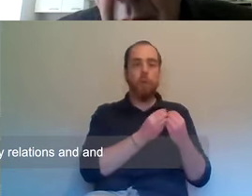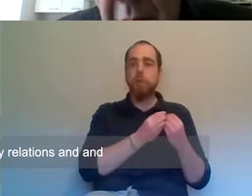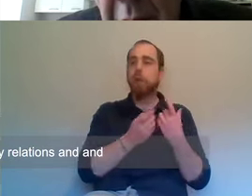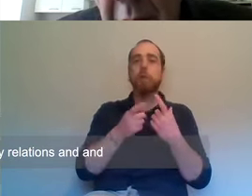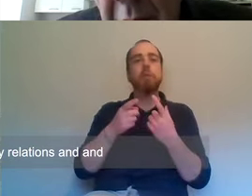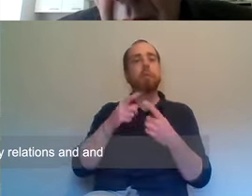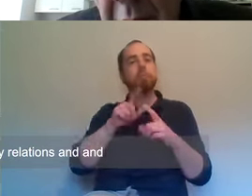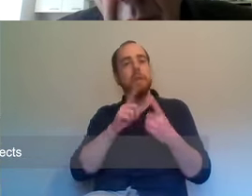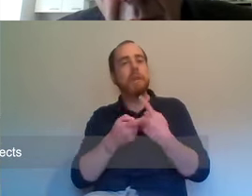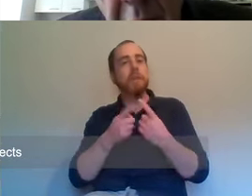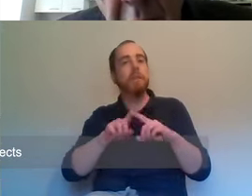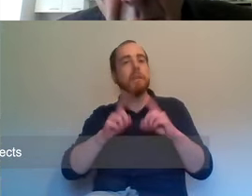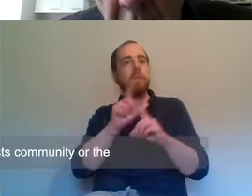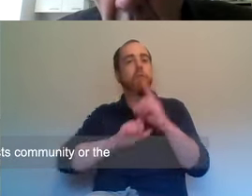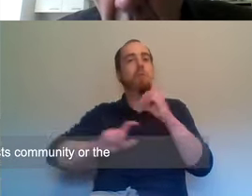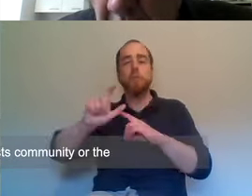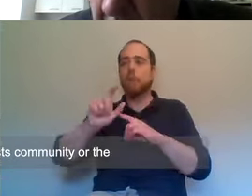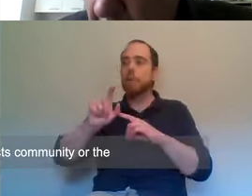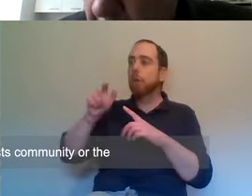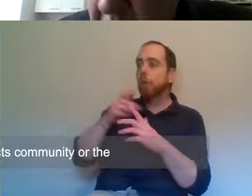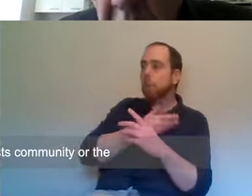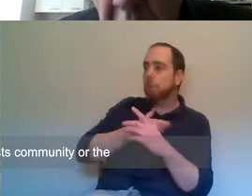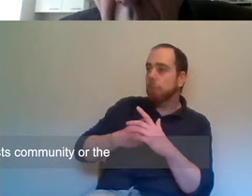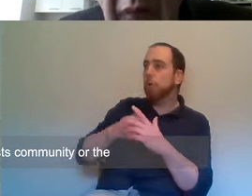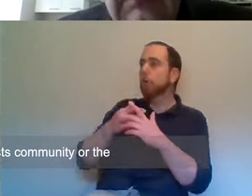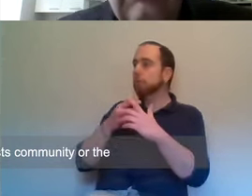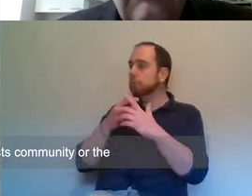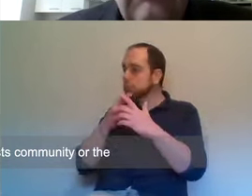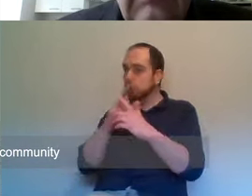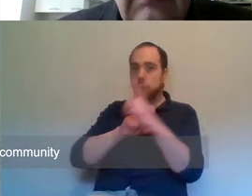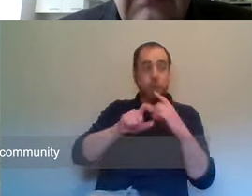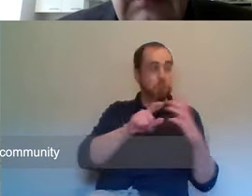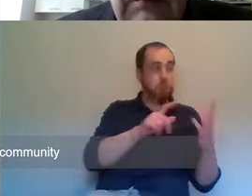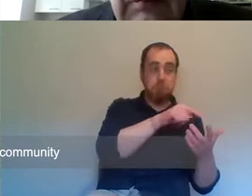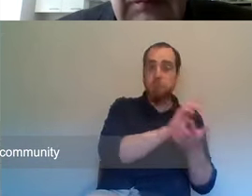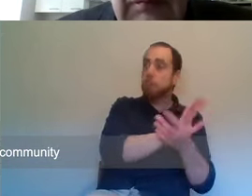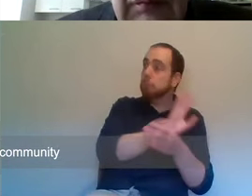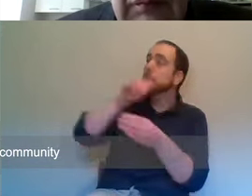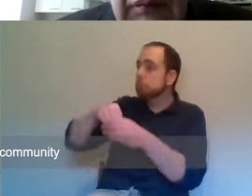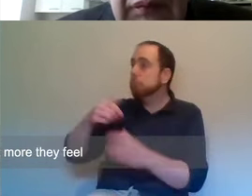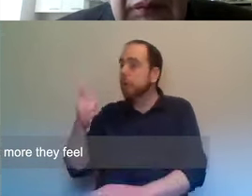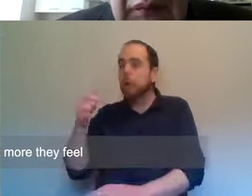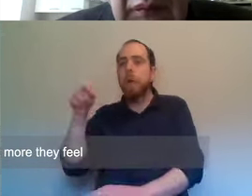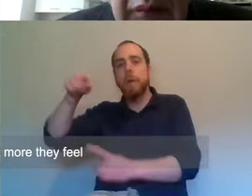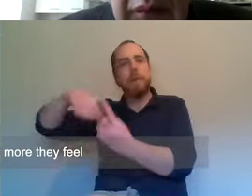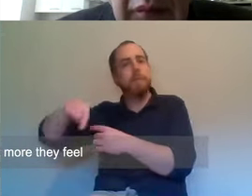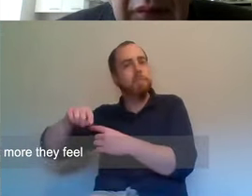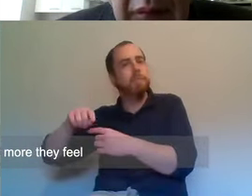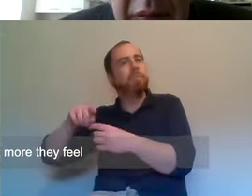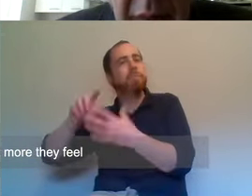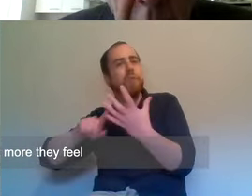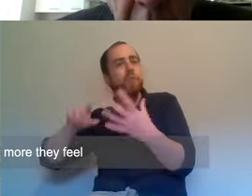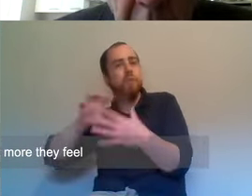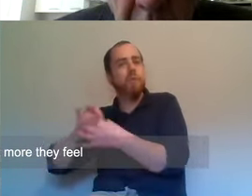and projects, whereas the unionist community or the Protestant community, um, feel, I think a lot more,